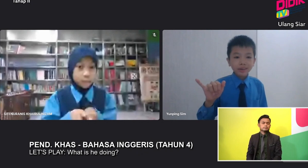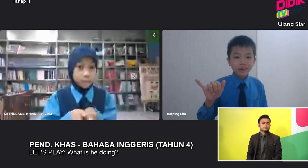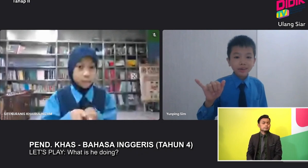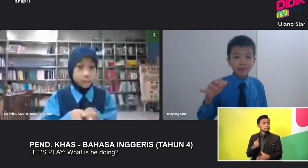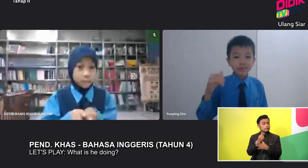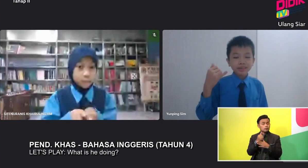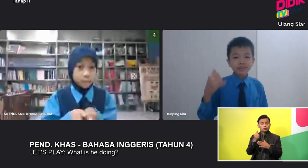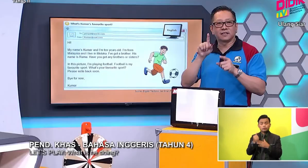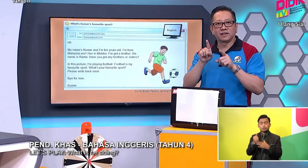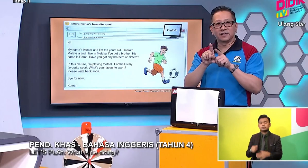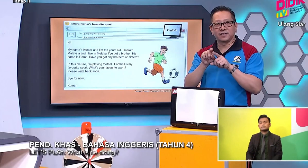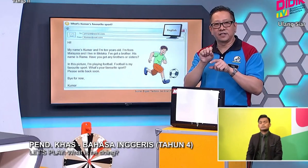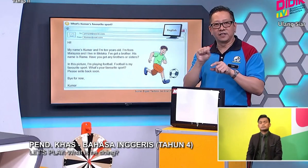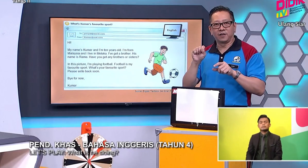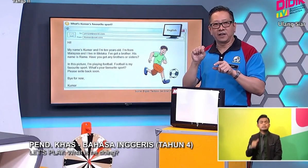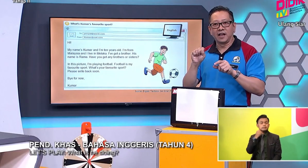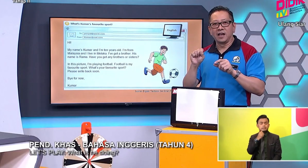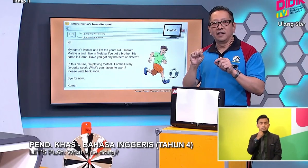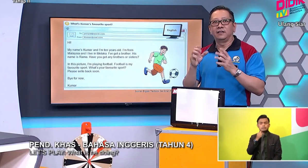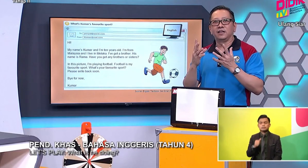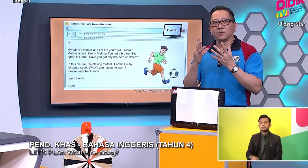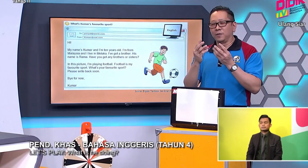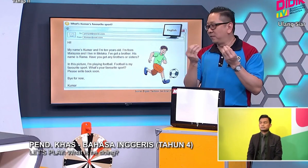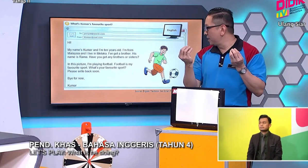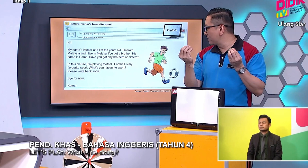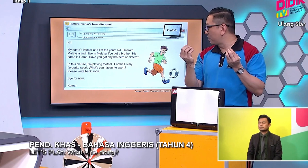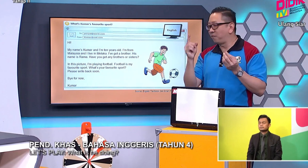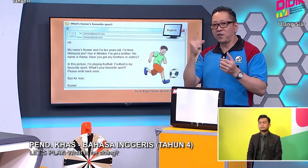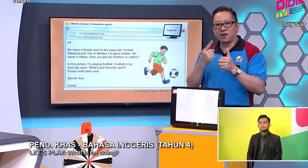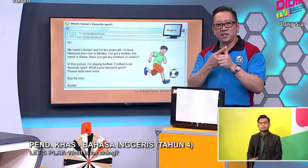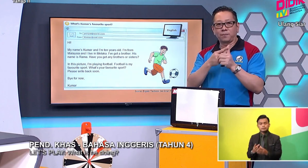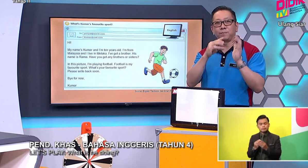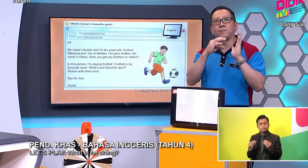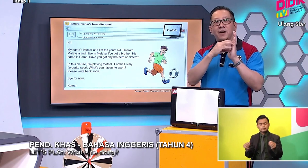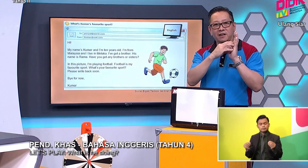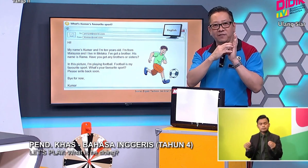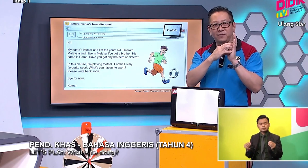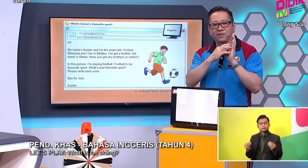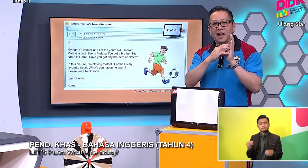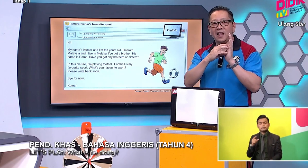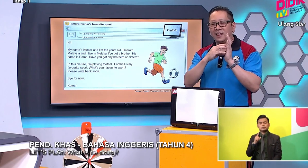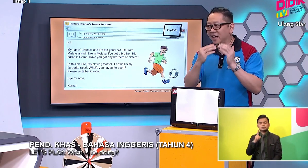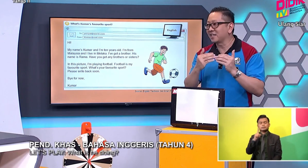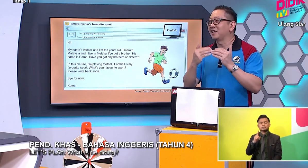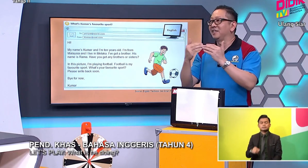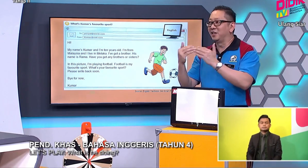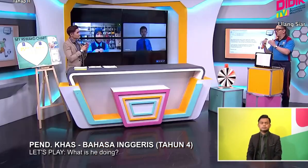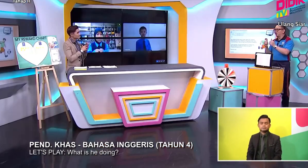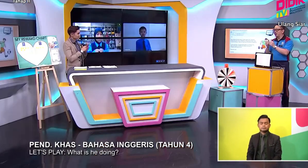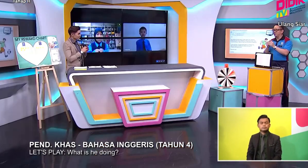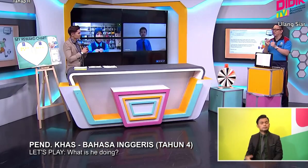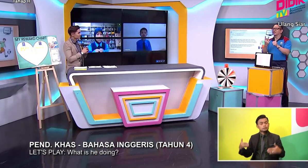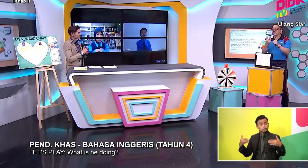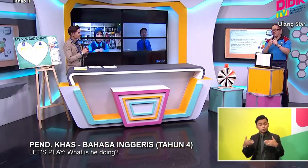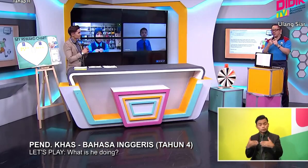Sisters This Will be finished For first Paragraph Let's continue